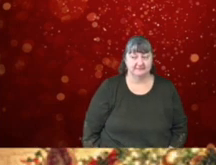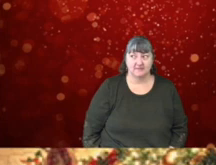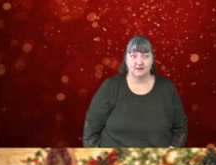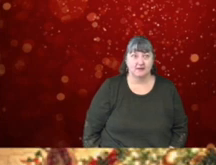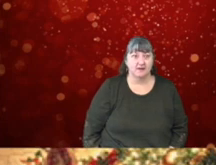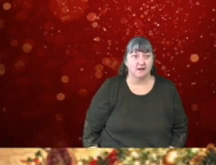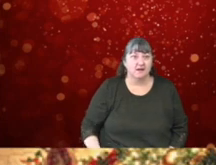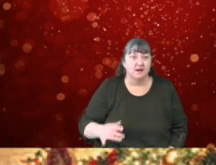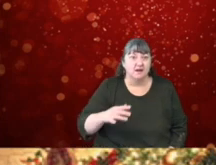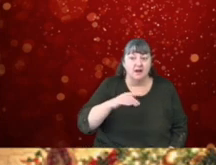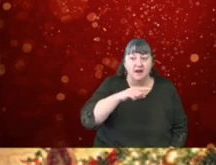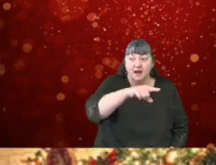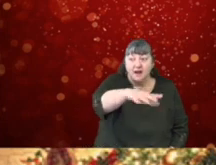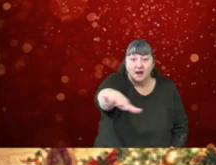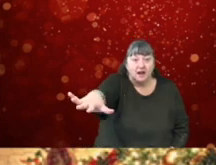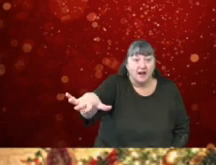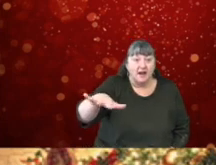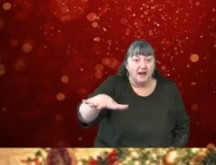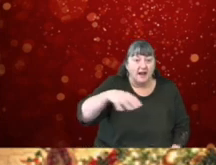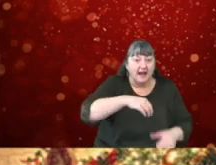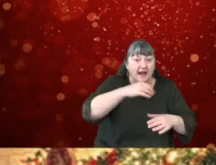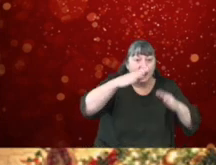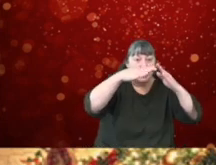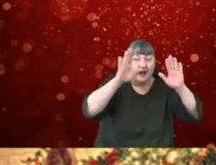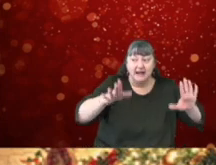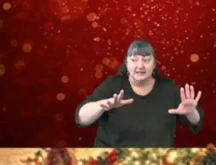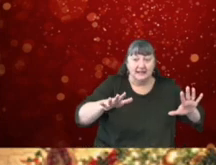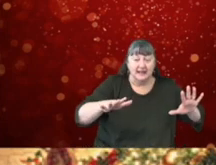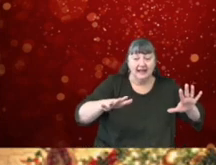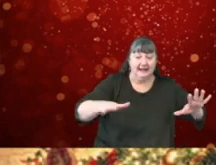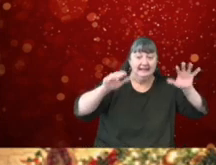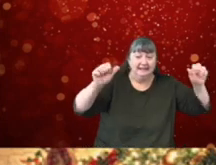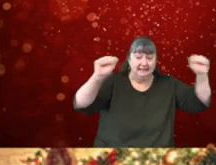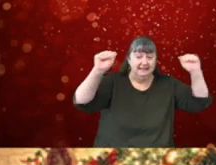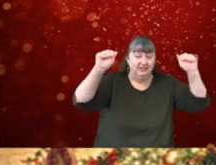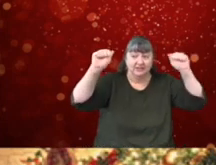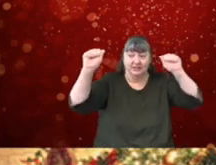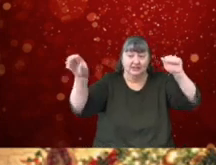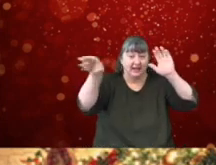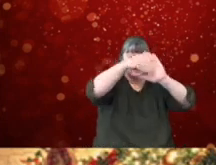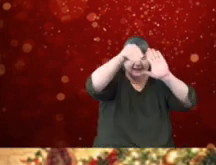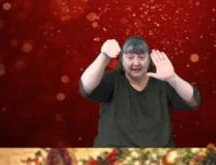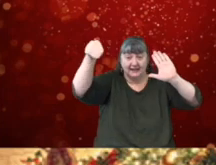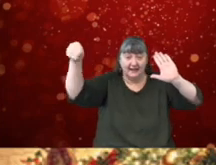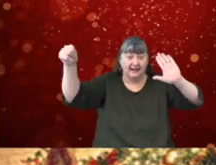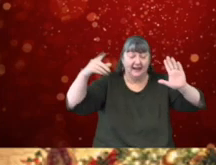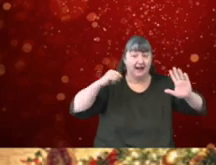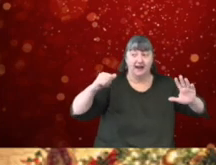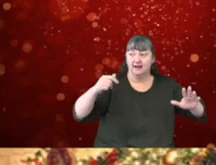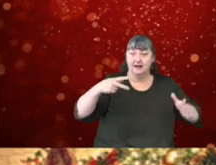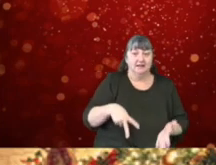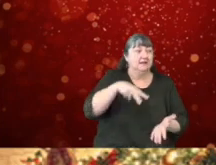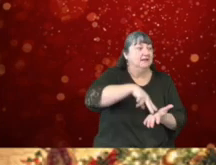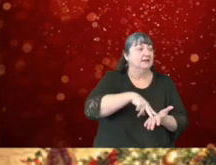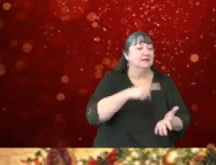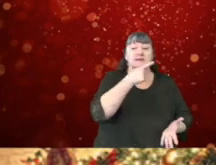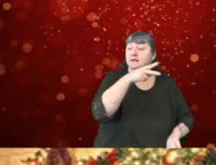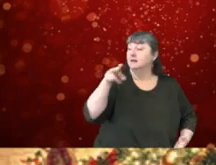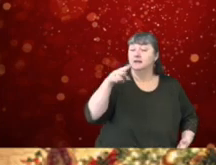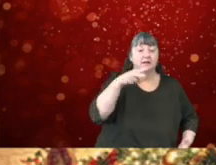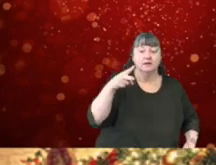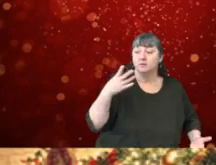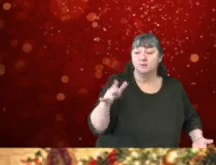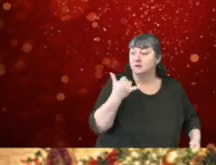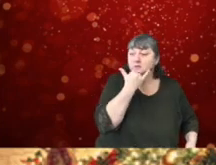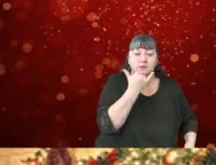When out on the lawn there rose such a clutter, I sprang from my bed to see